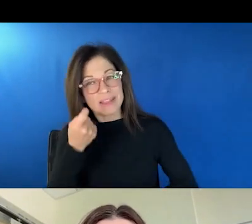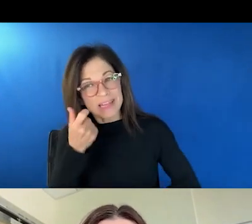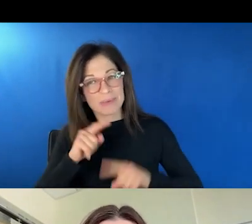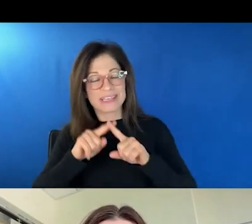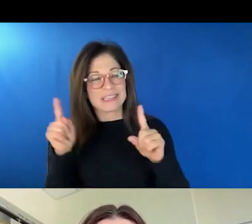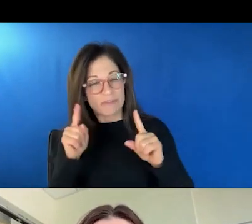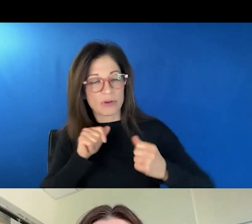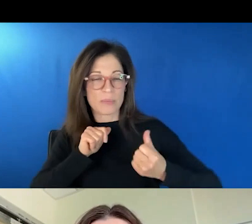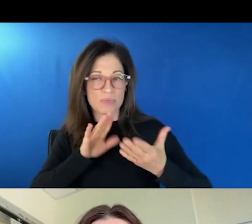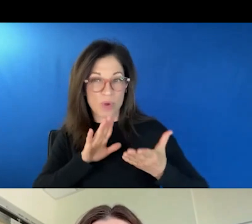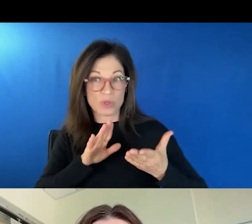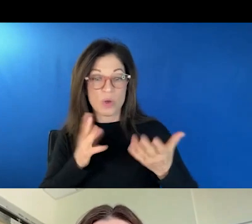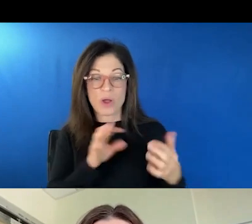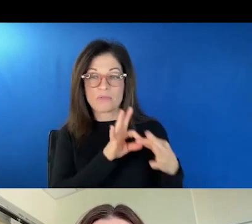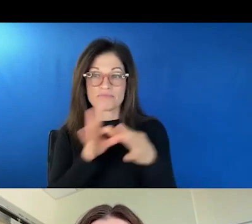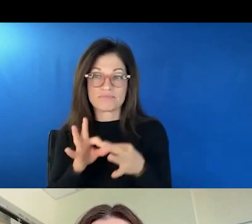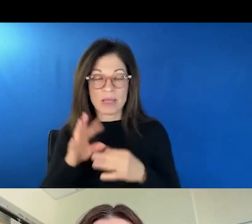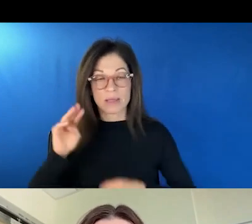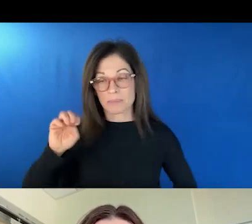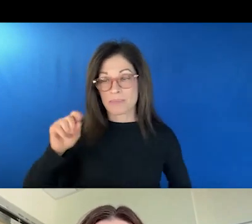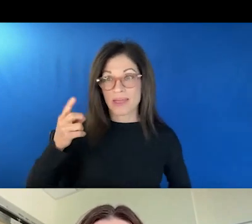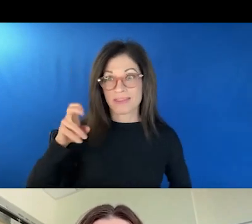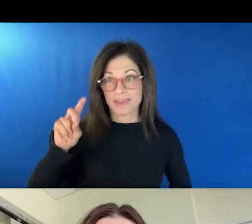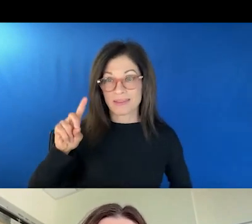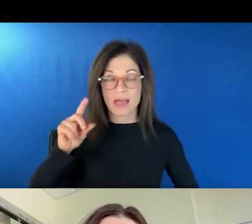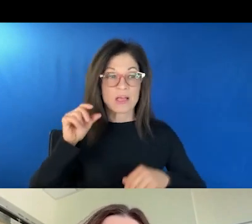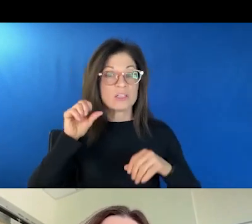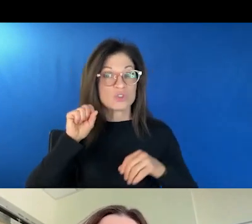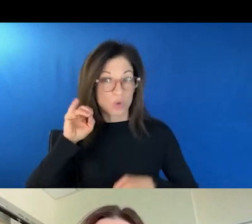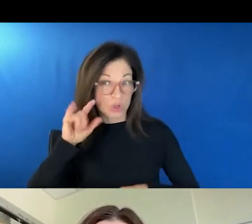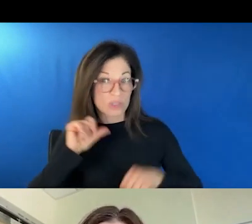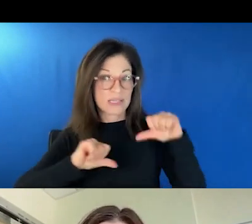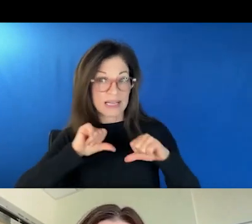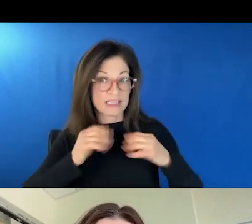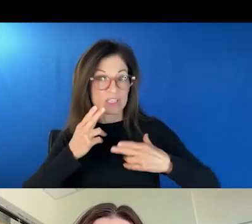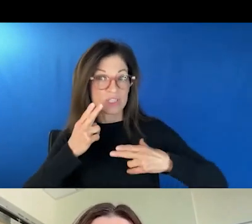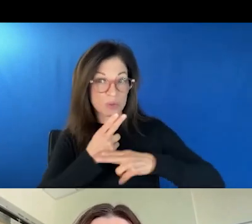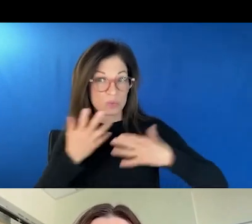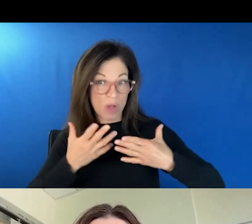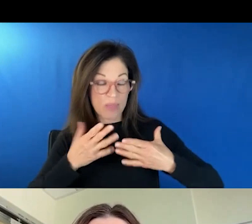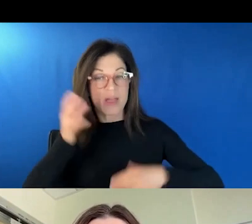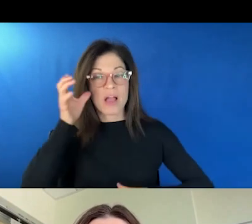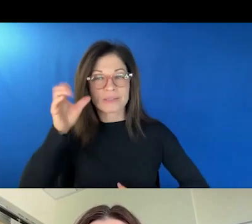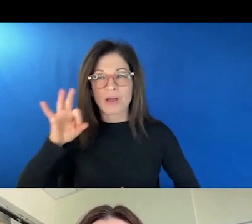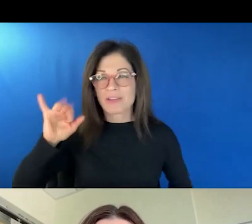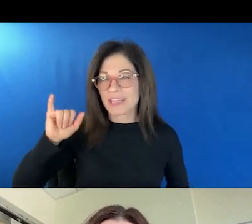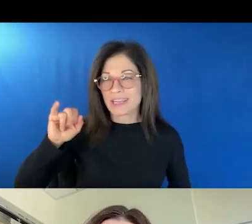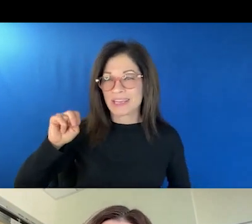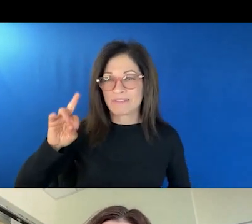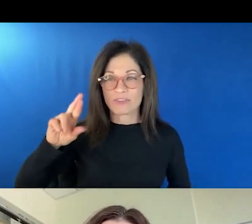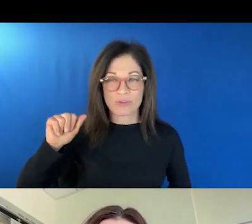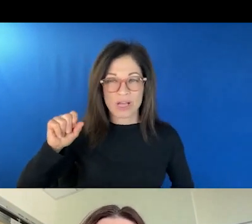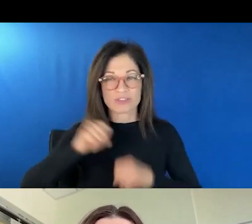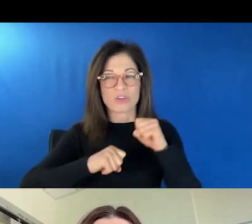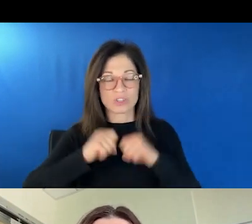And I wanted to piggyback on a method that social scientists use, the concept of infrastructure, to sort of look at the issue in a